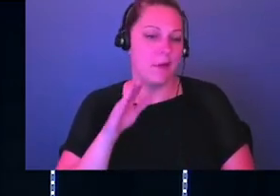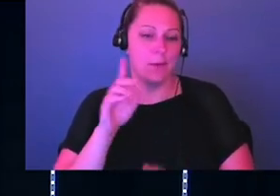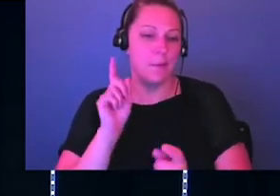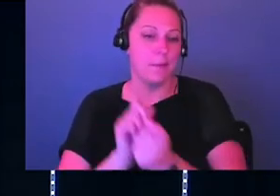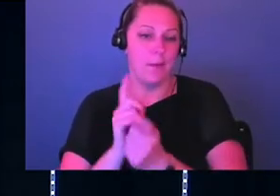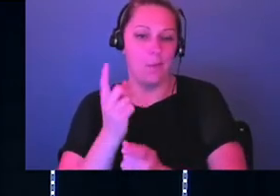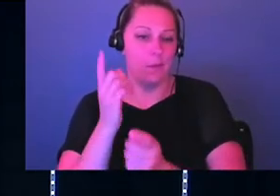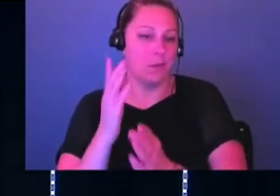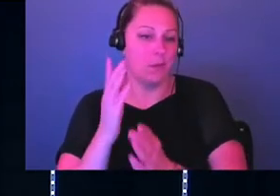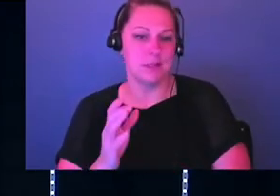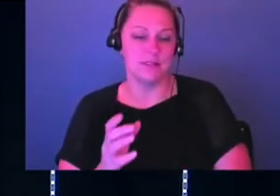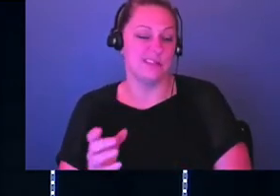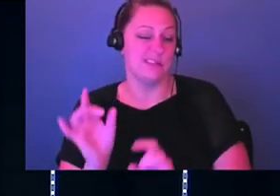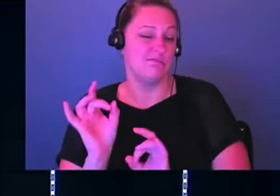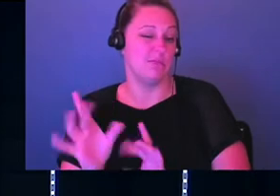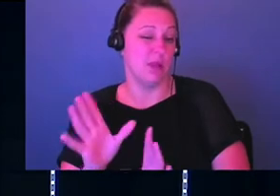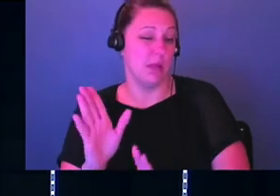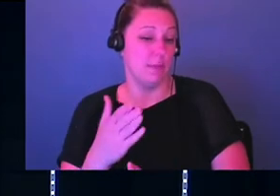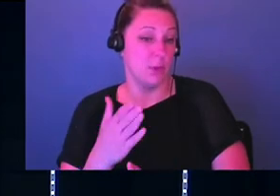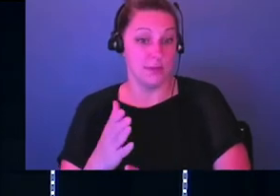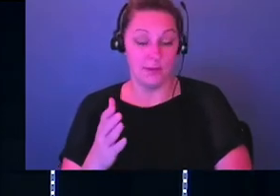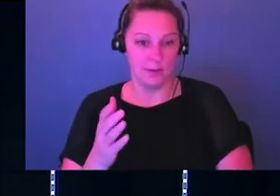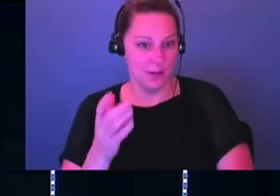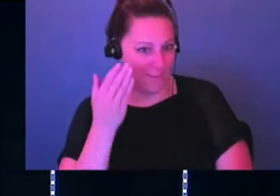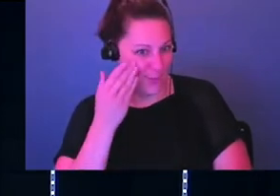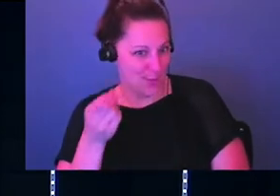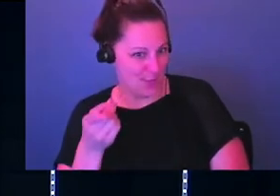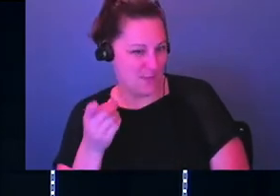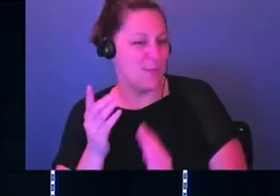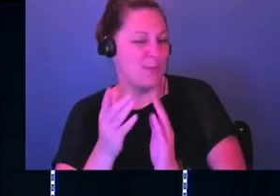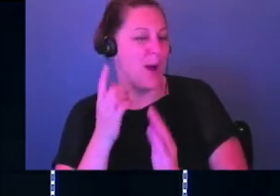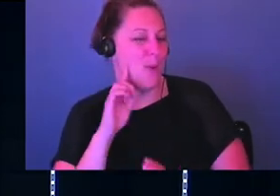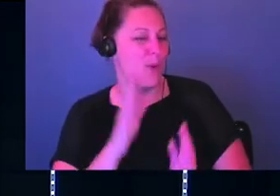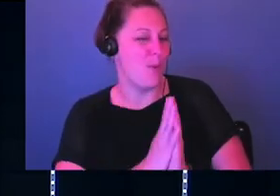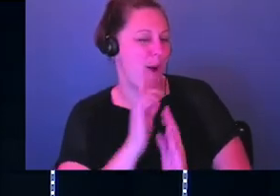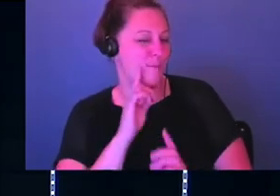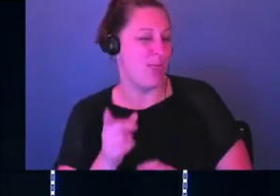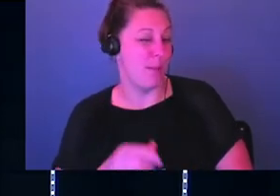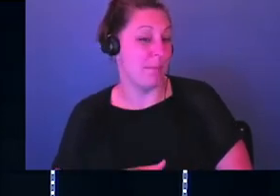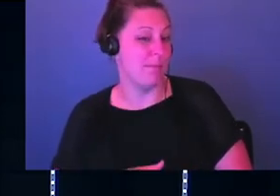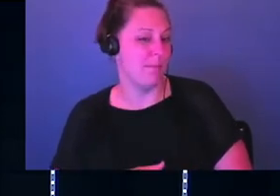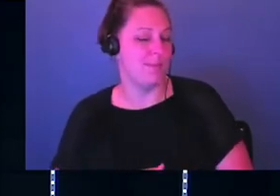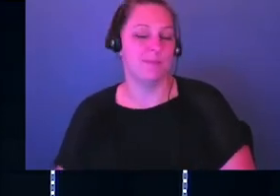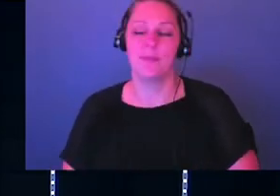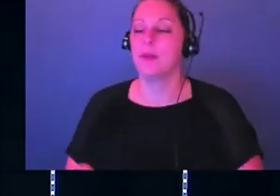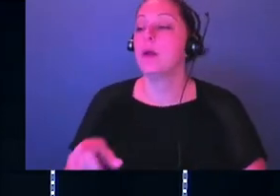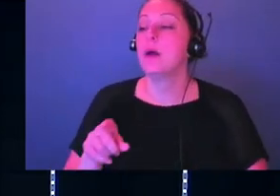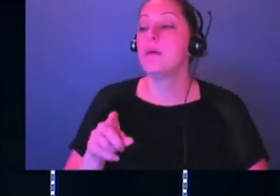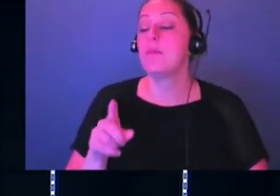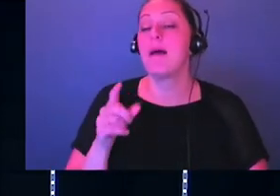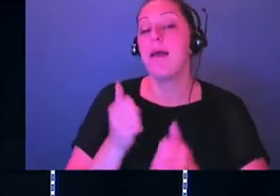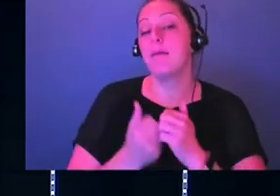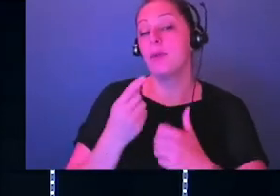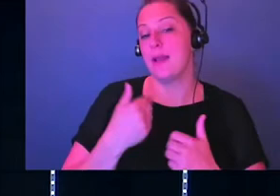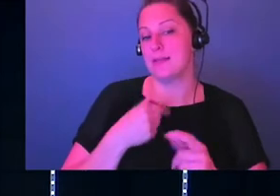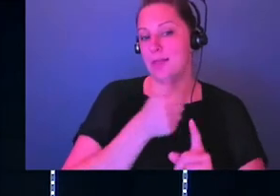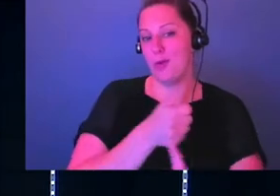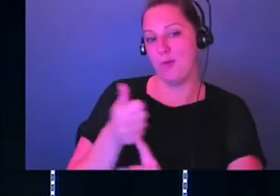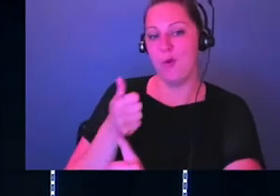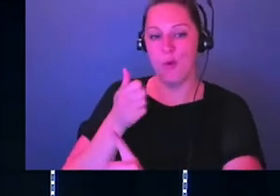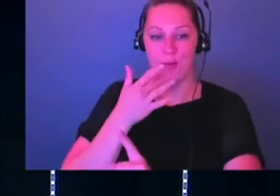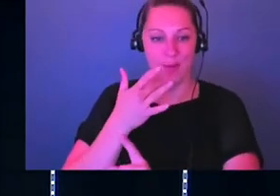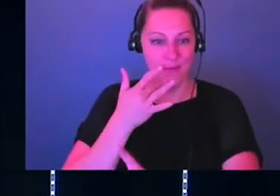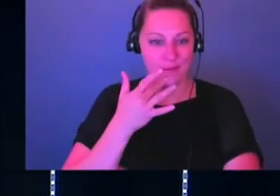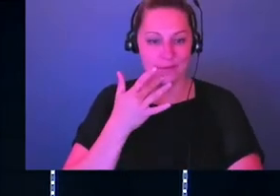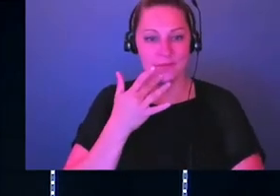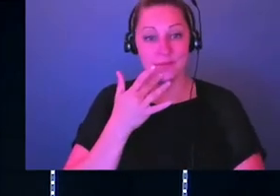you know that person, tell me. We'll pray for them, okay? But I've never met somebody who's like, no, I'm just not about music. But everybody's got their own thing, you know what I mean? I like to